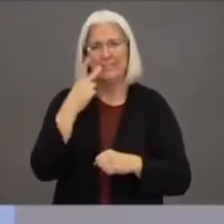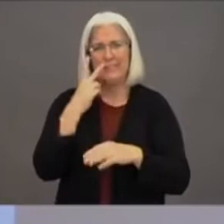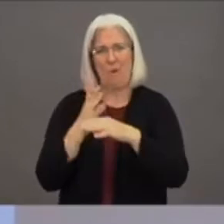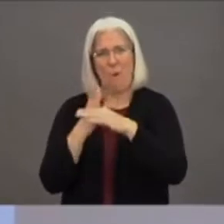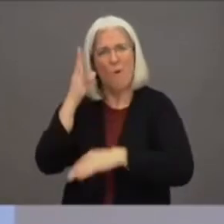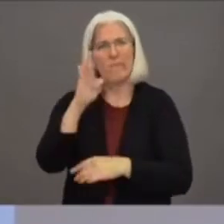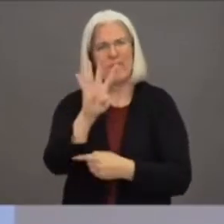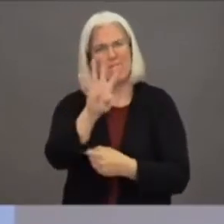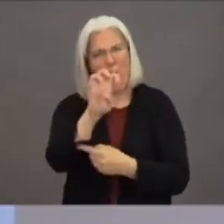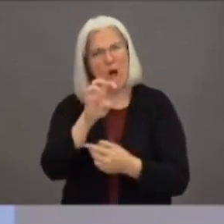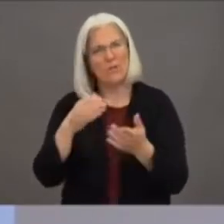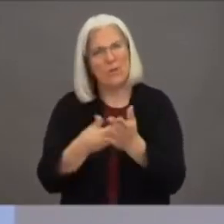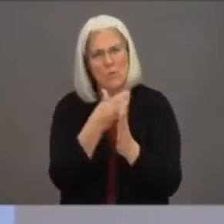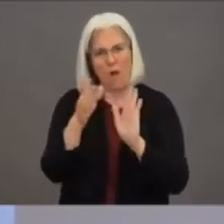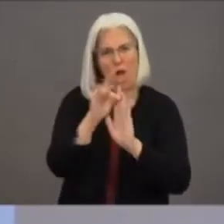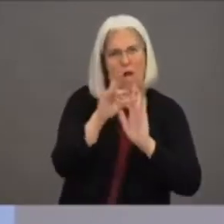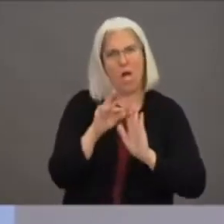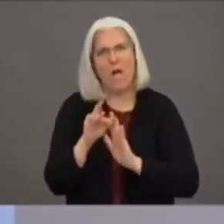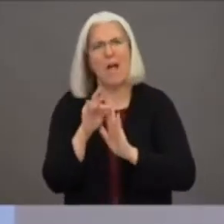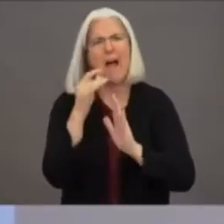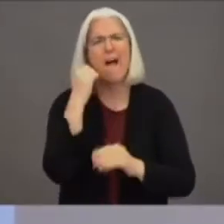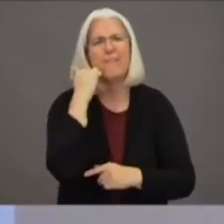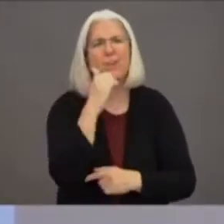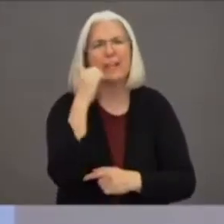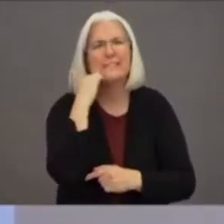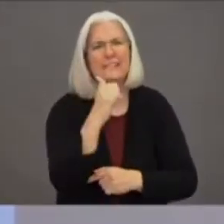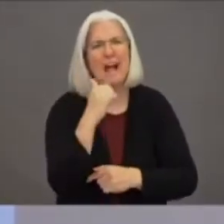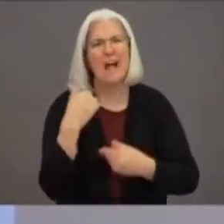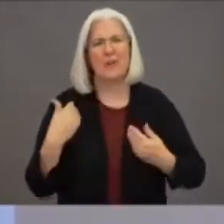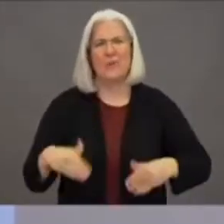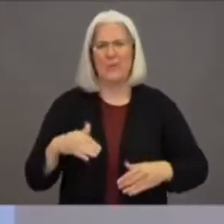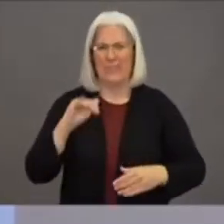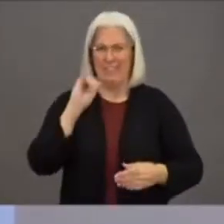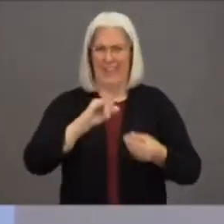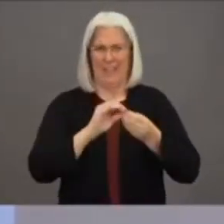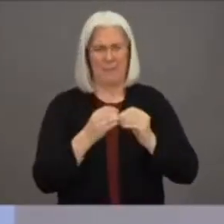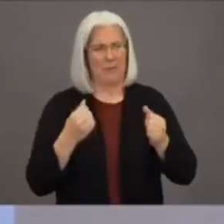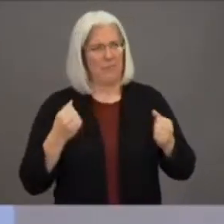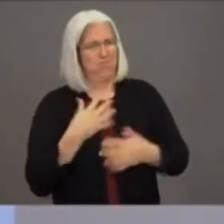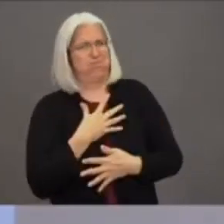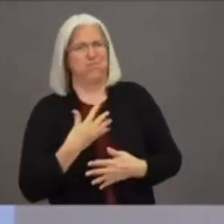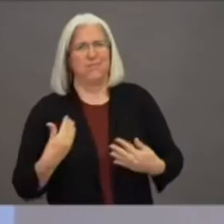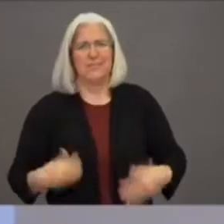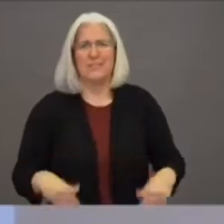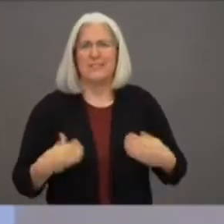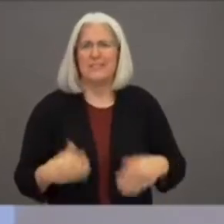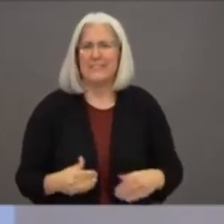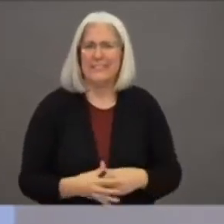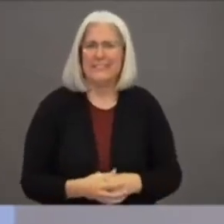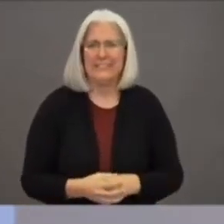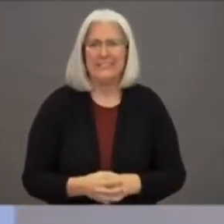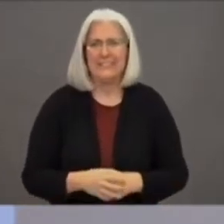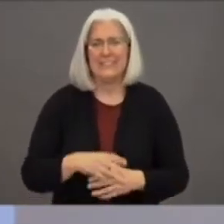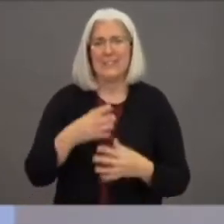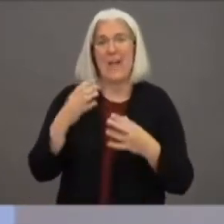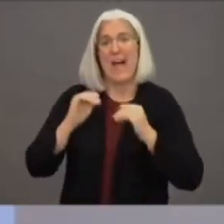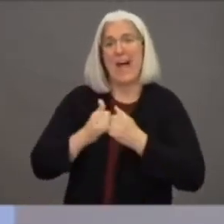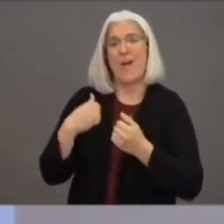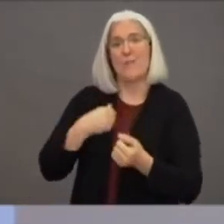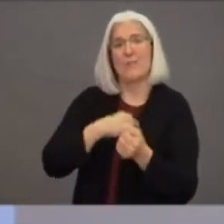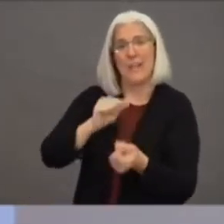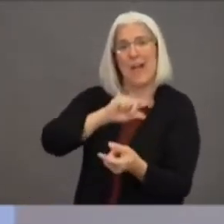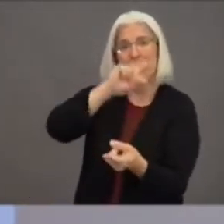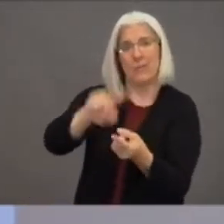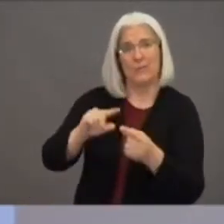ask people to shop online during Black Friday. This will help avoid gatherings at the shopping